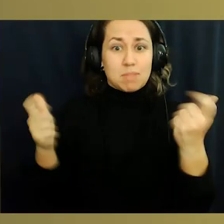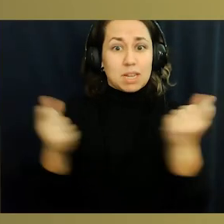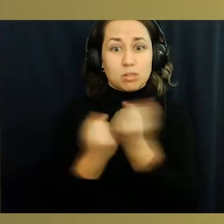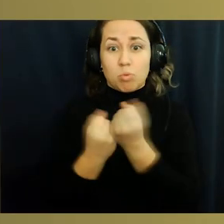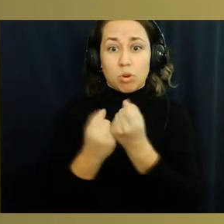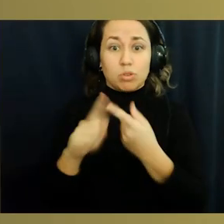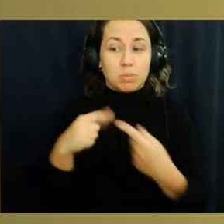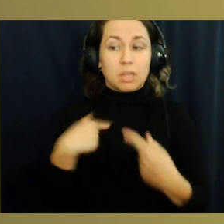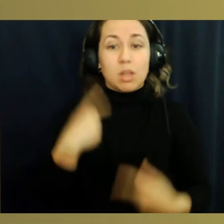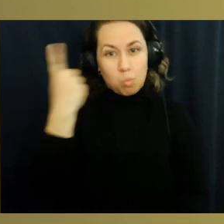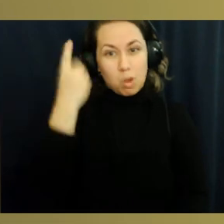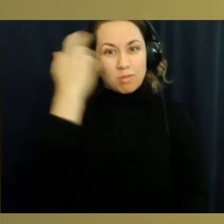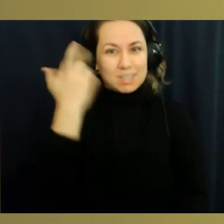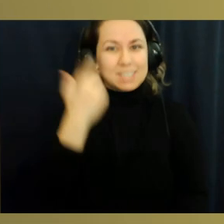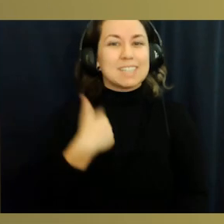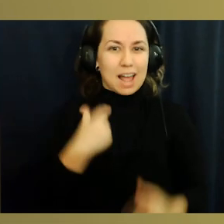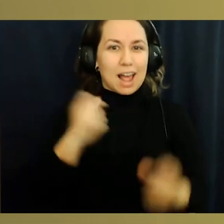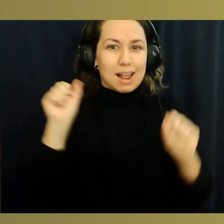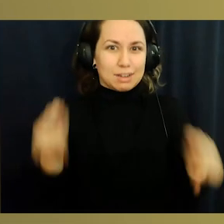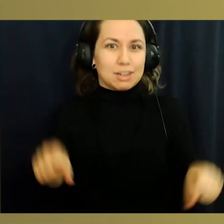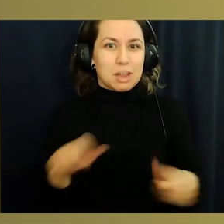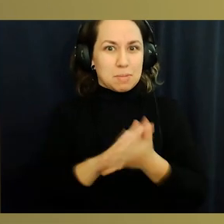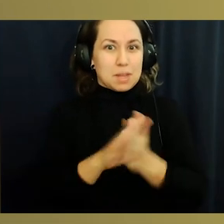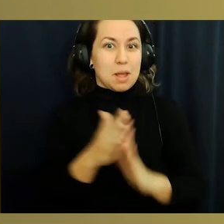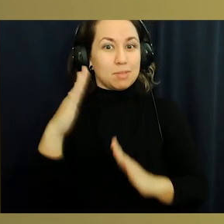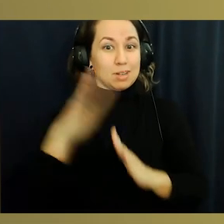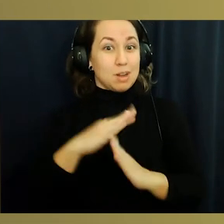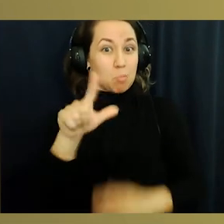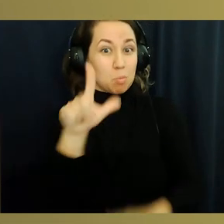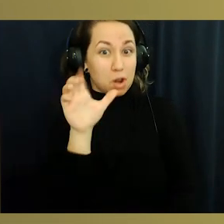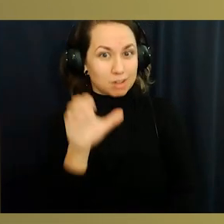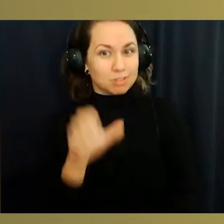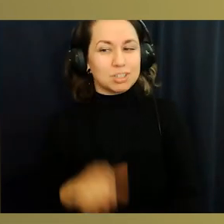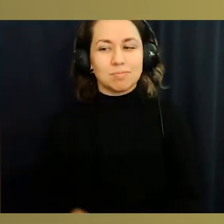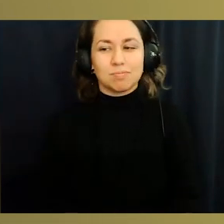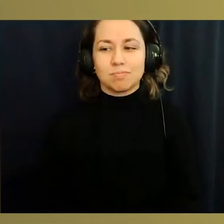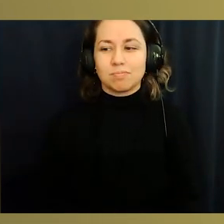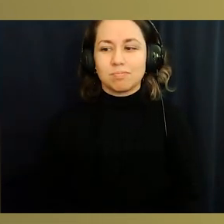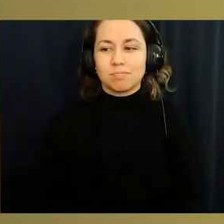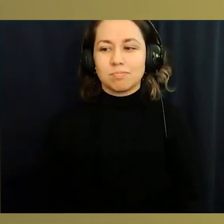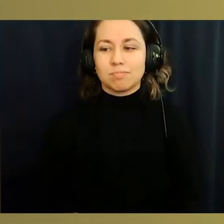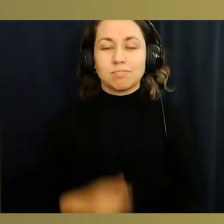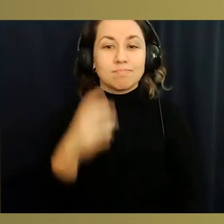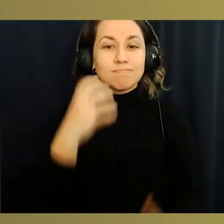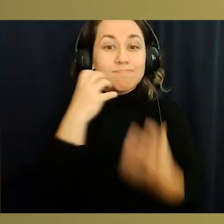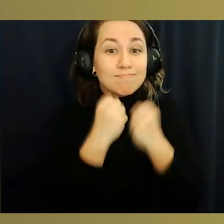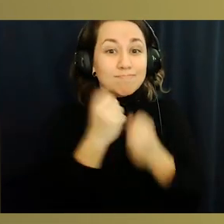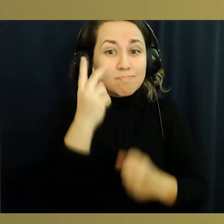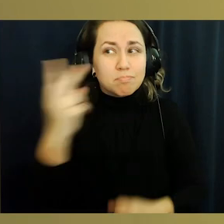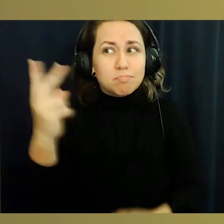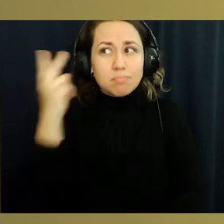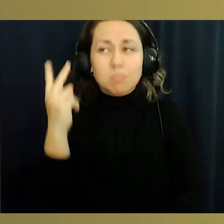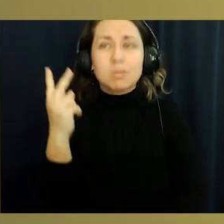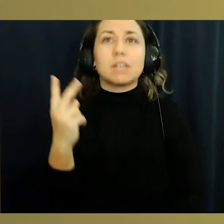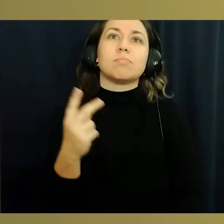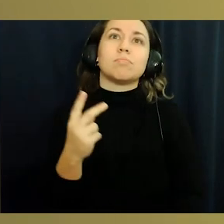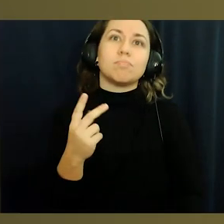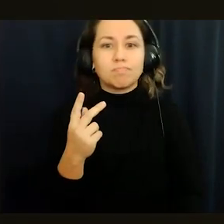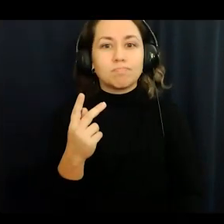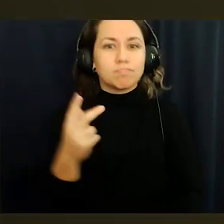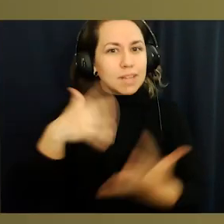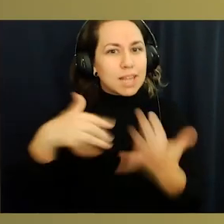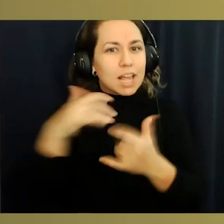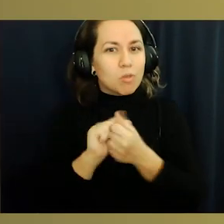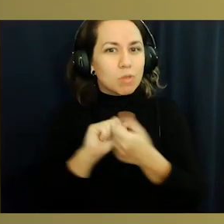best friends, Lorena. She's been a big support to me and is one of the reasons why I was able to become the top 100.